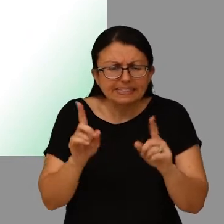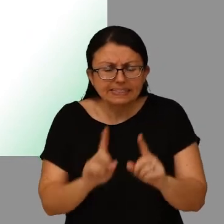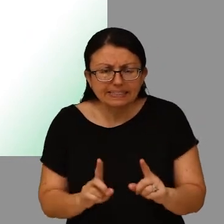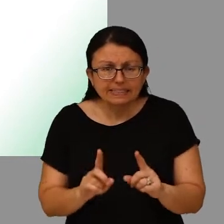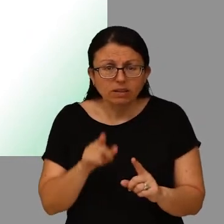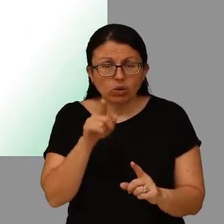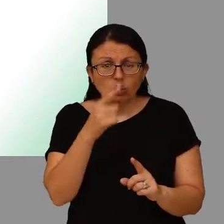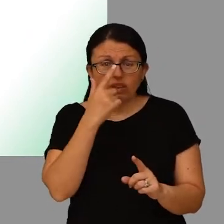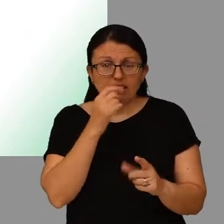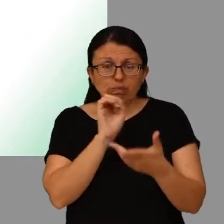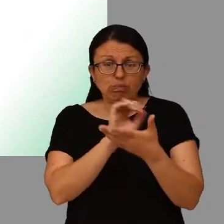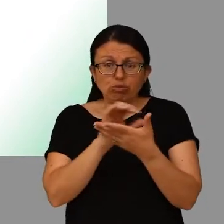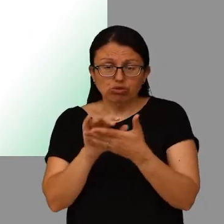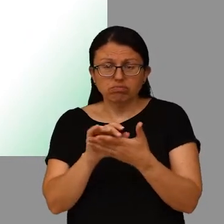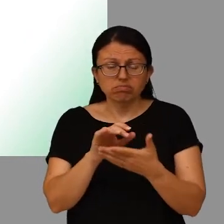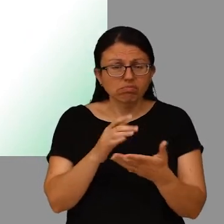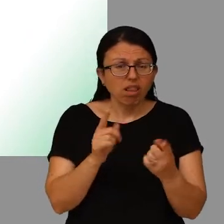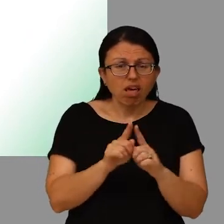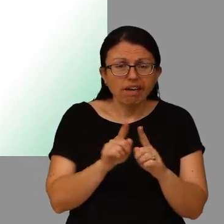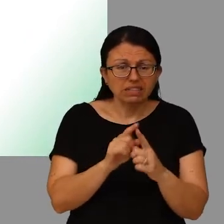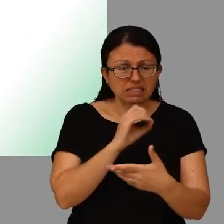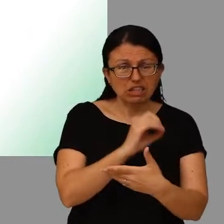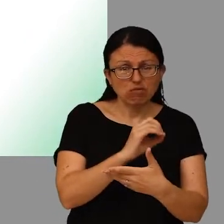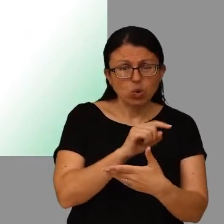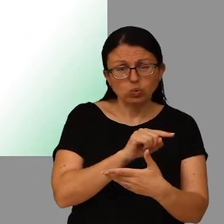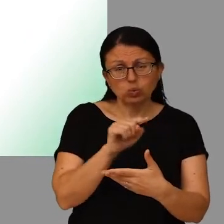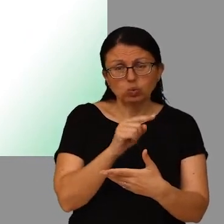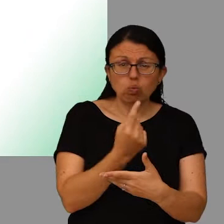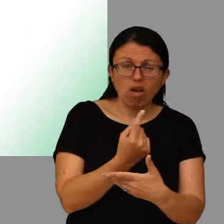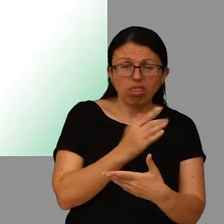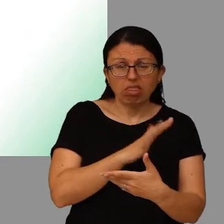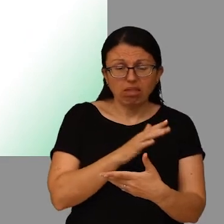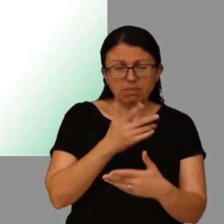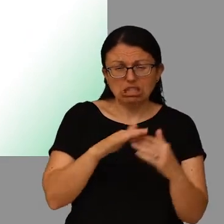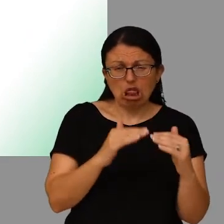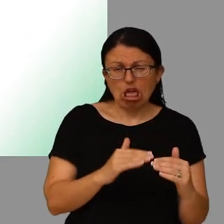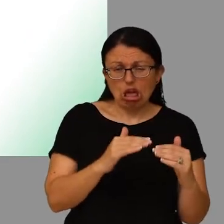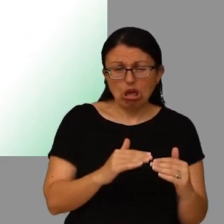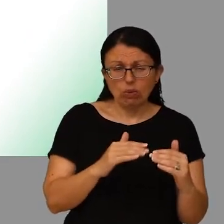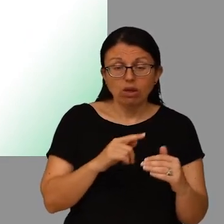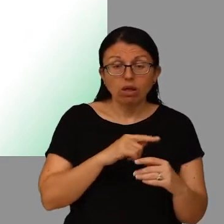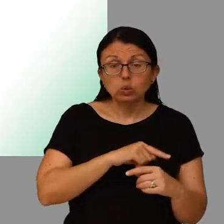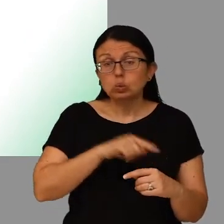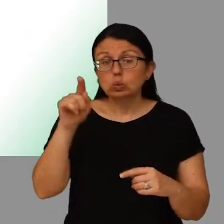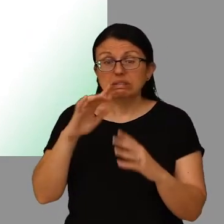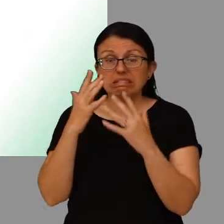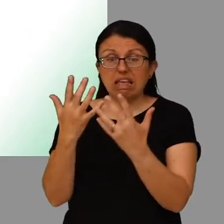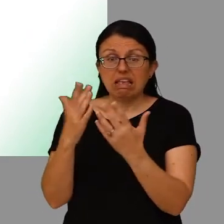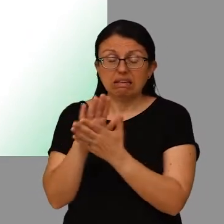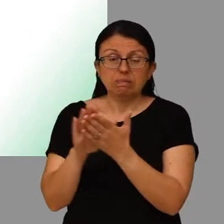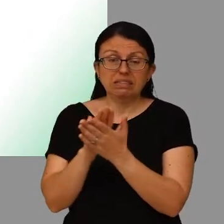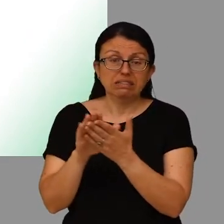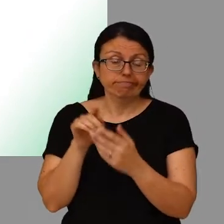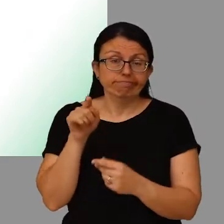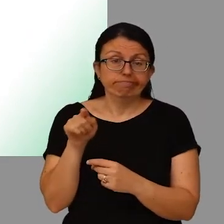works is that we ask you to give things a rating so zero or one if it's very low through to ten if it's